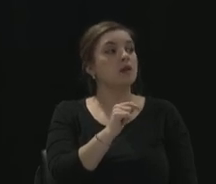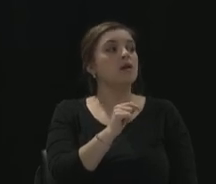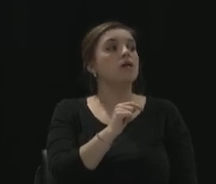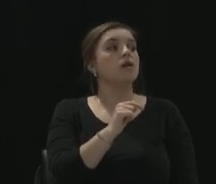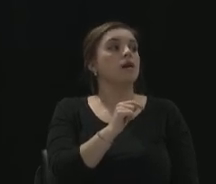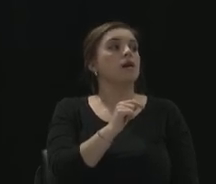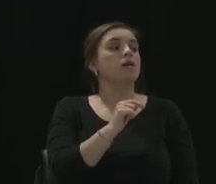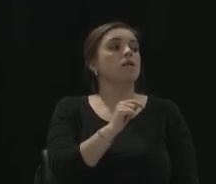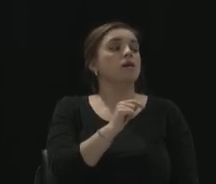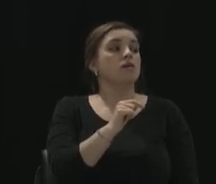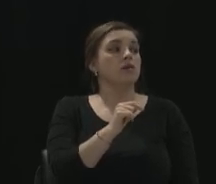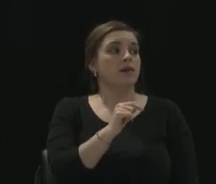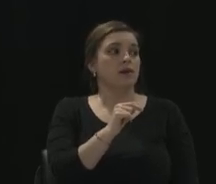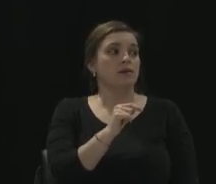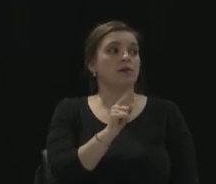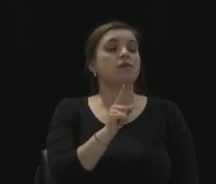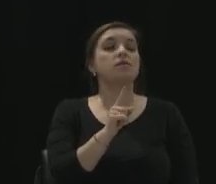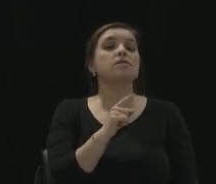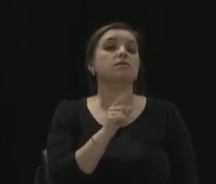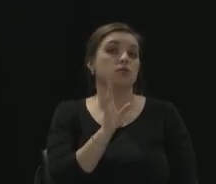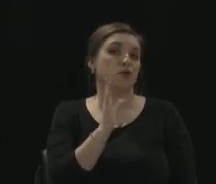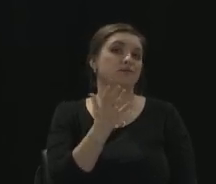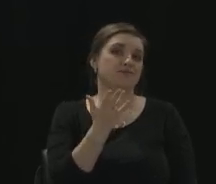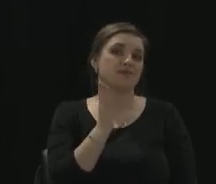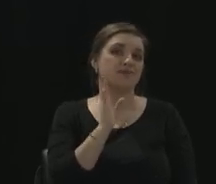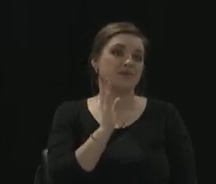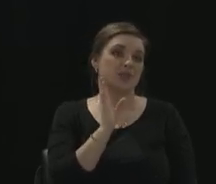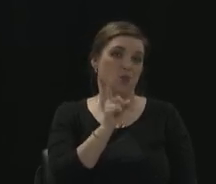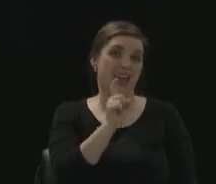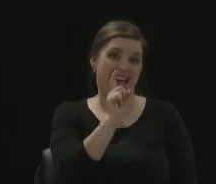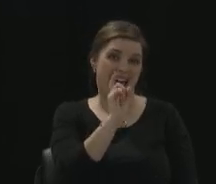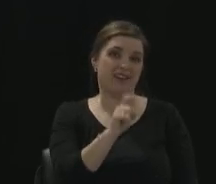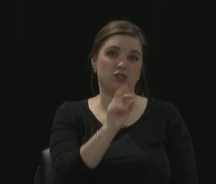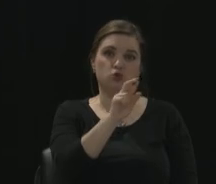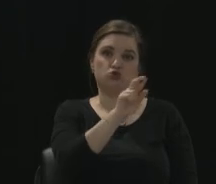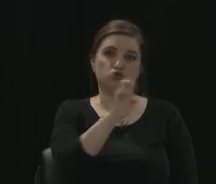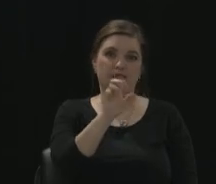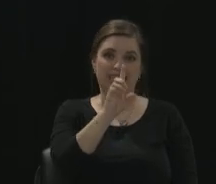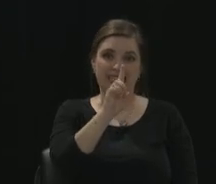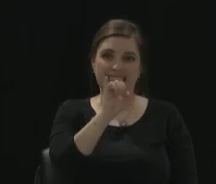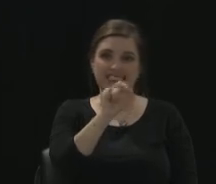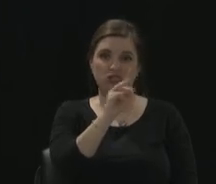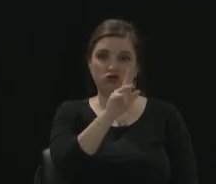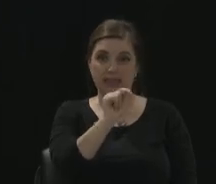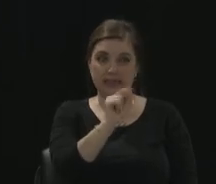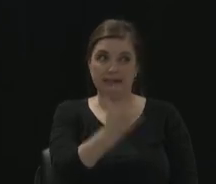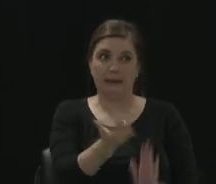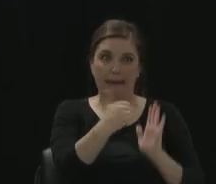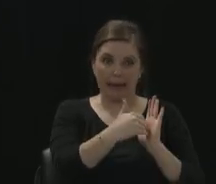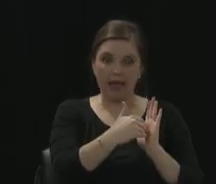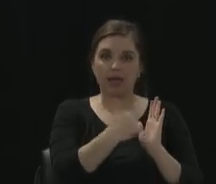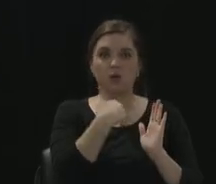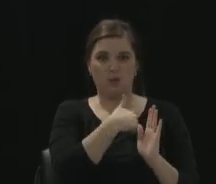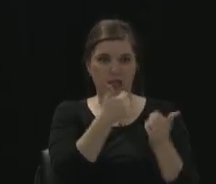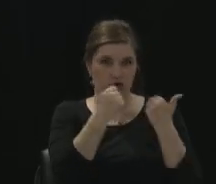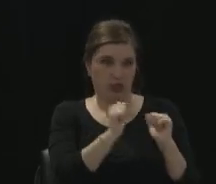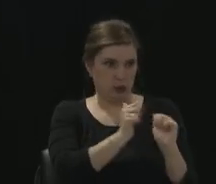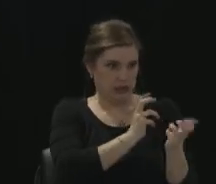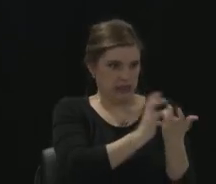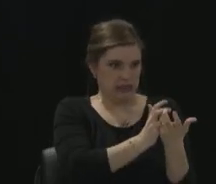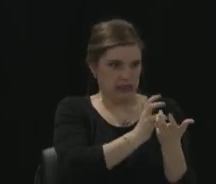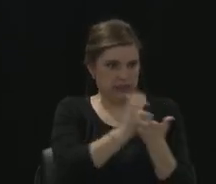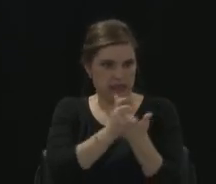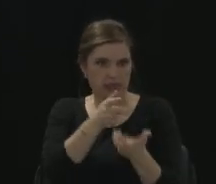have to live through again is the redistricting. That's got to be redone. We try and match up the precincts so they match up with